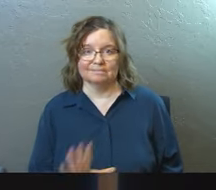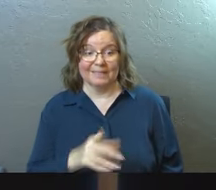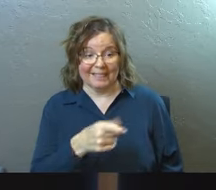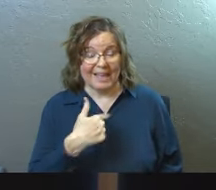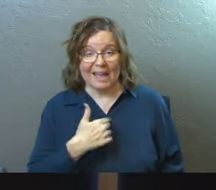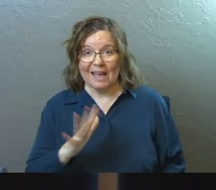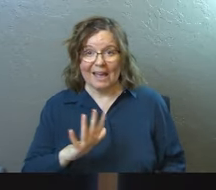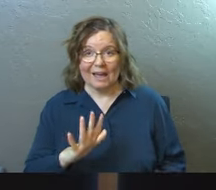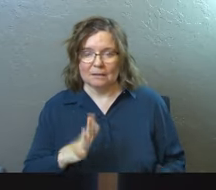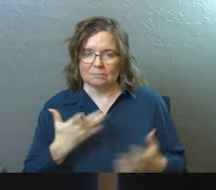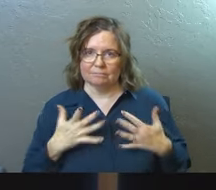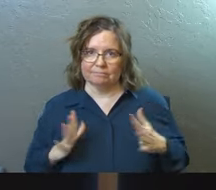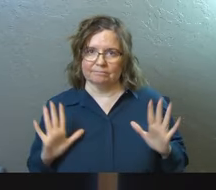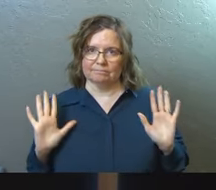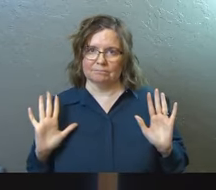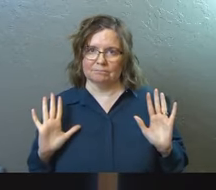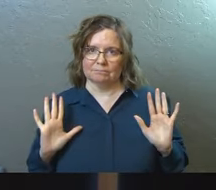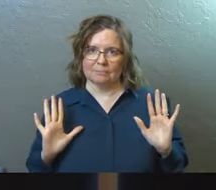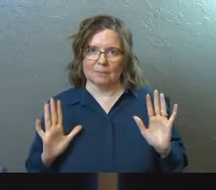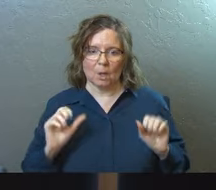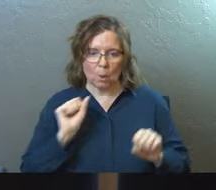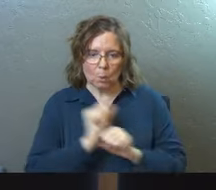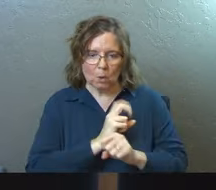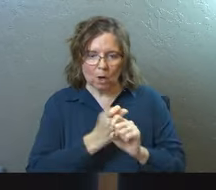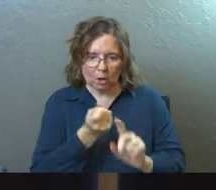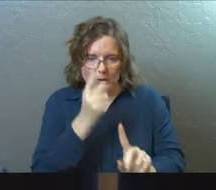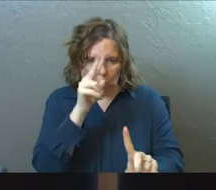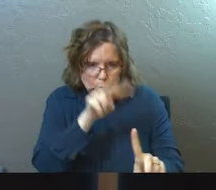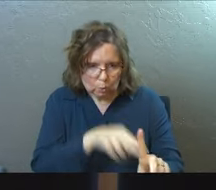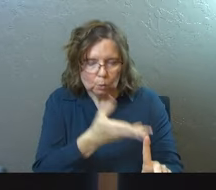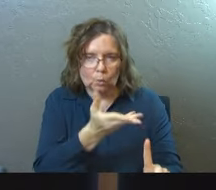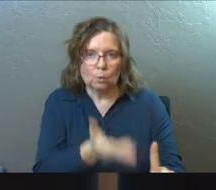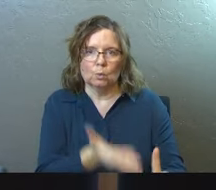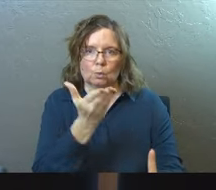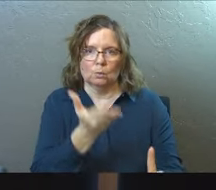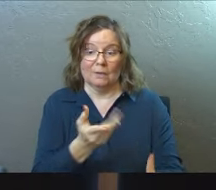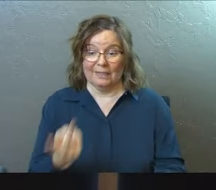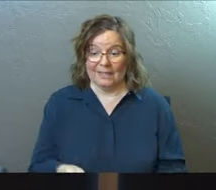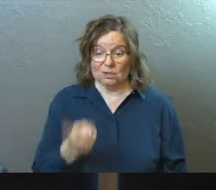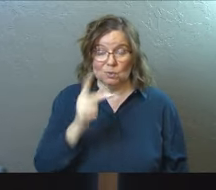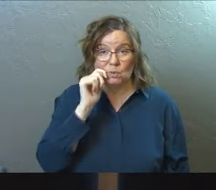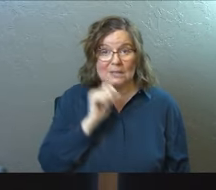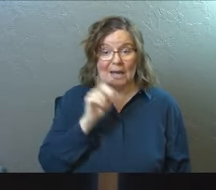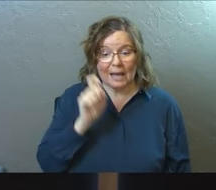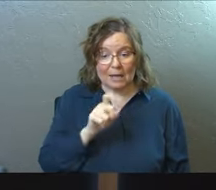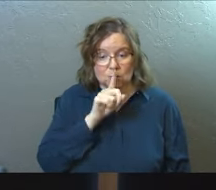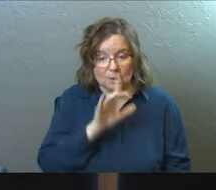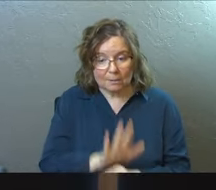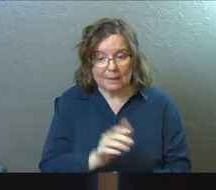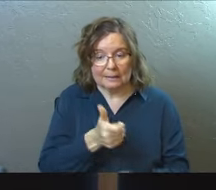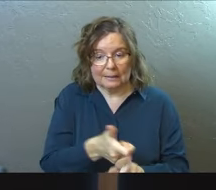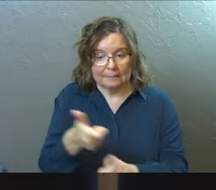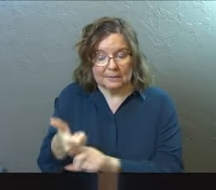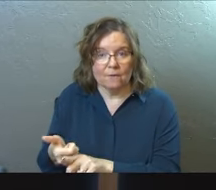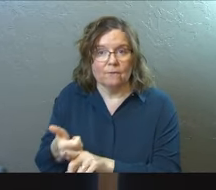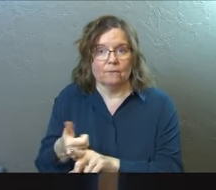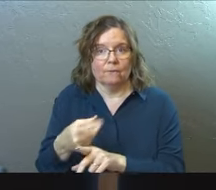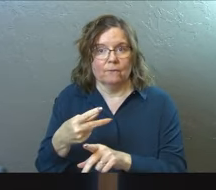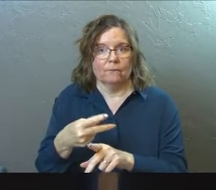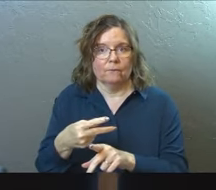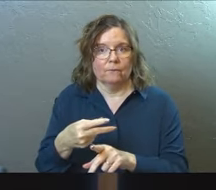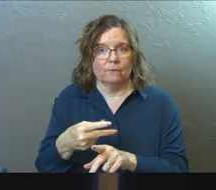They had to lay that down, didn't they? These two teenagers had to. Had to commit to themselves.